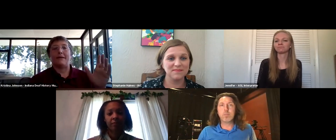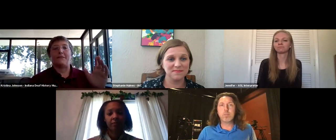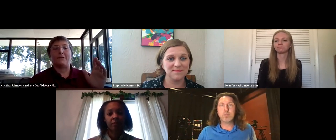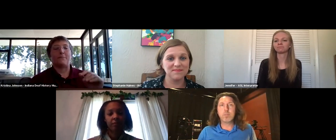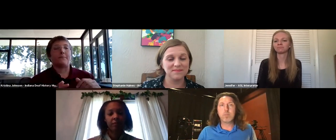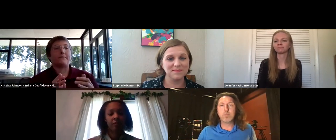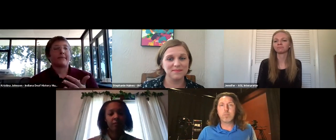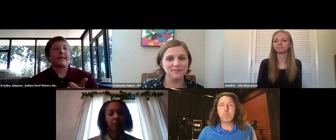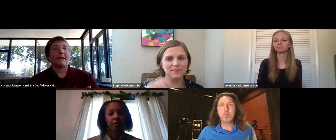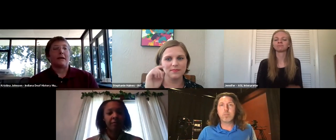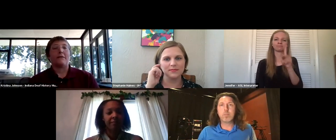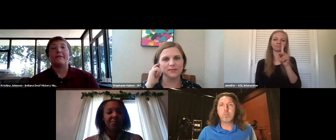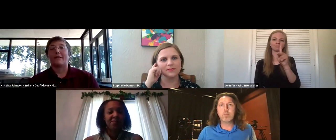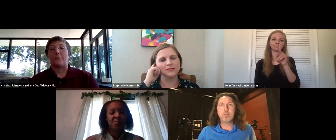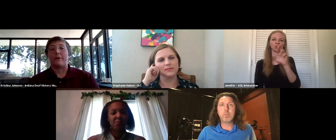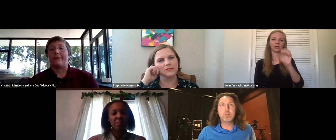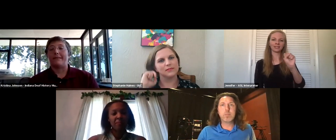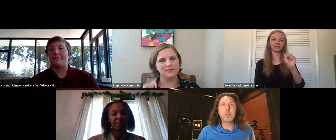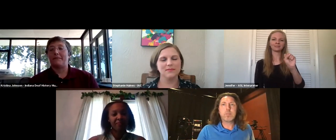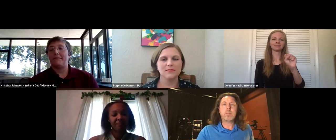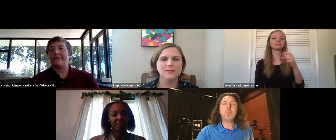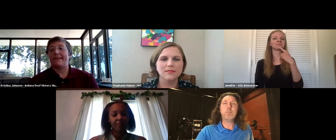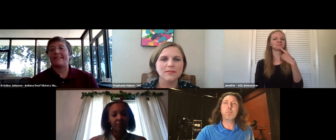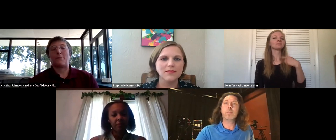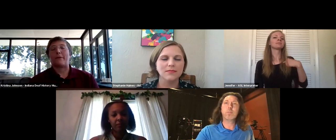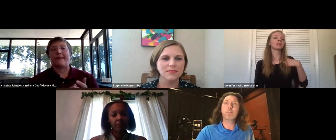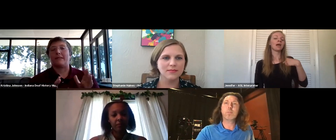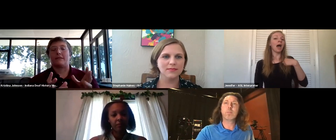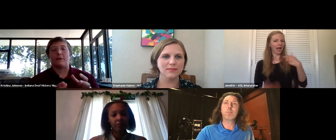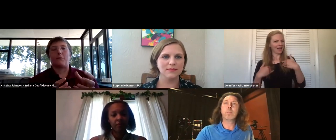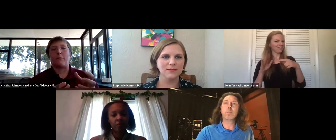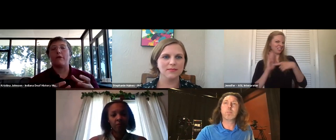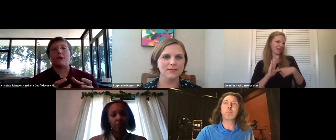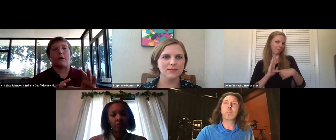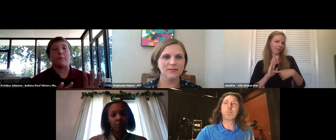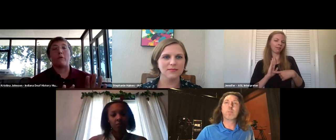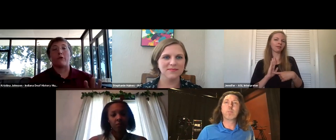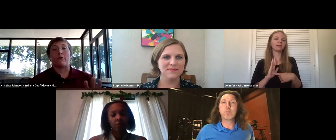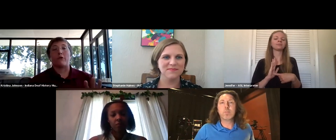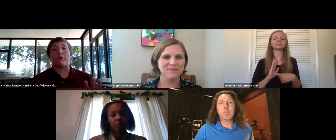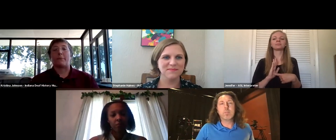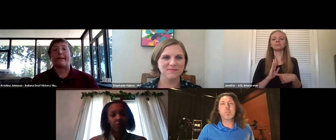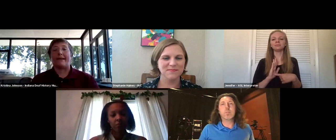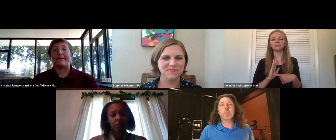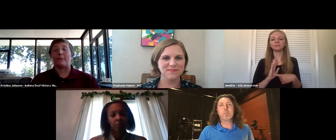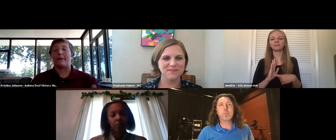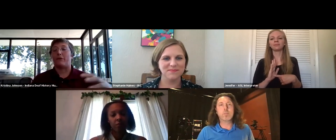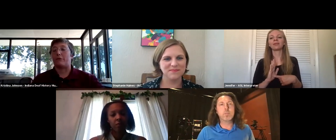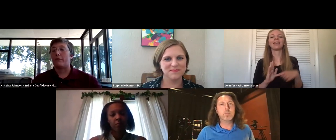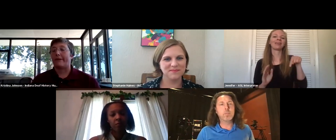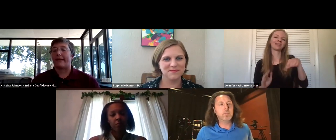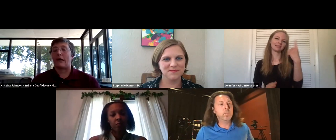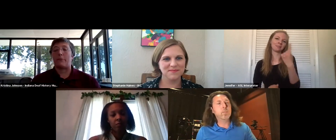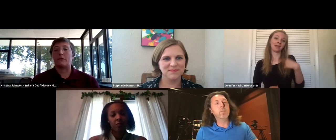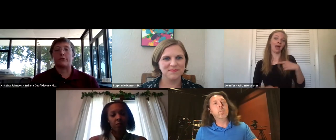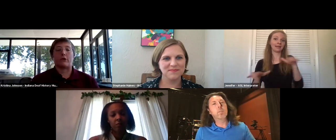I have an example of, and it's something that's burned in my memory forever, something that I did.